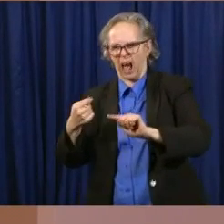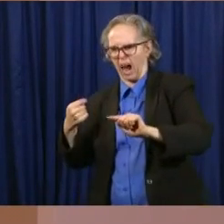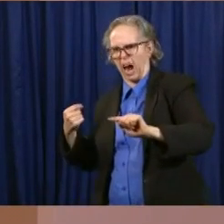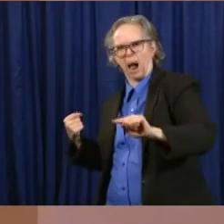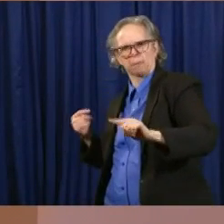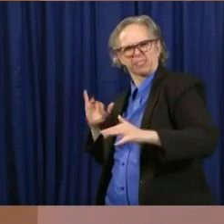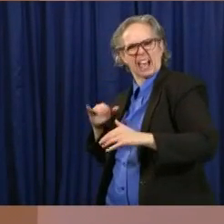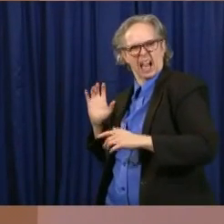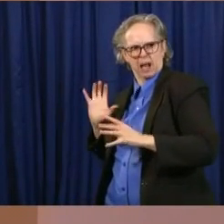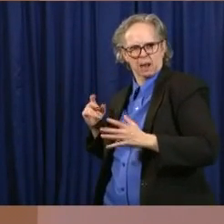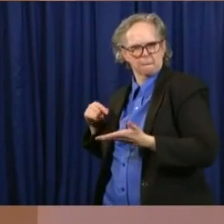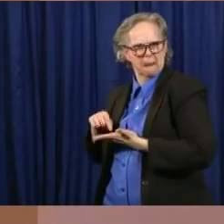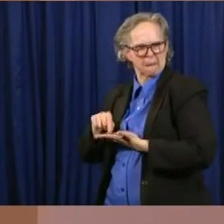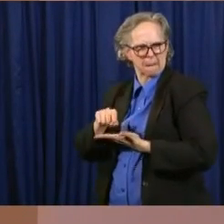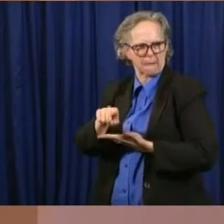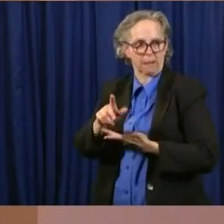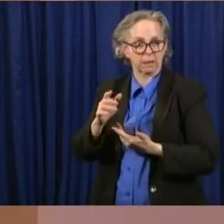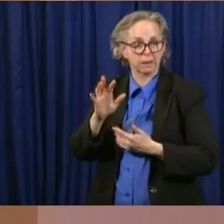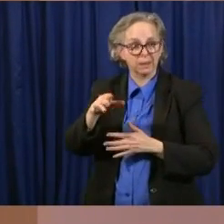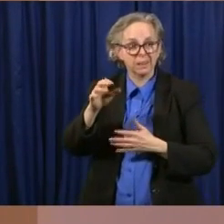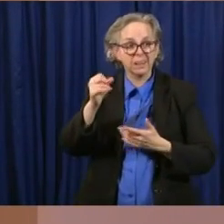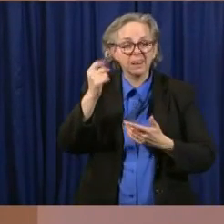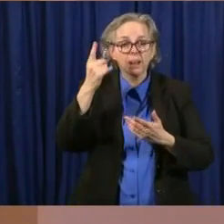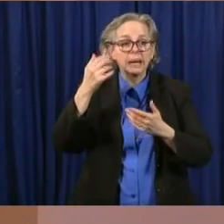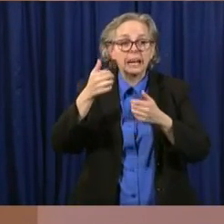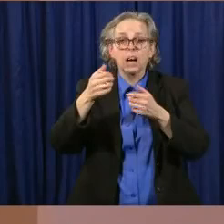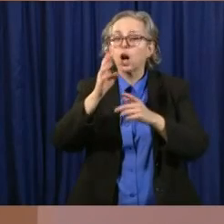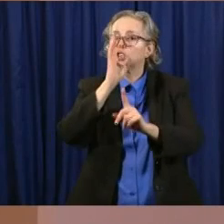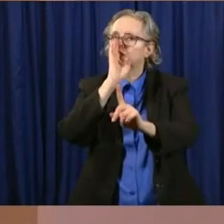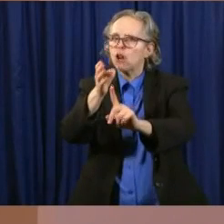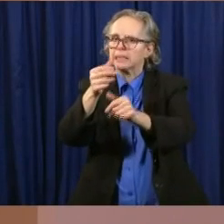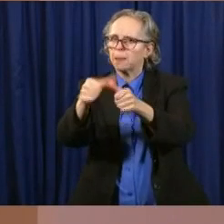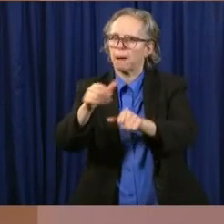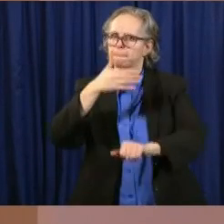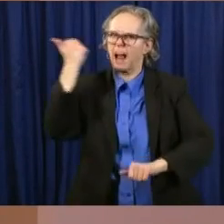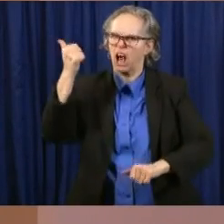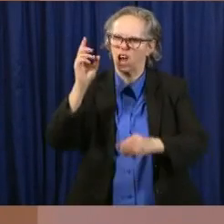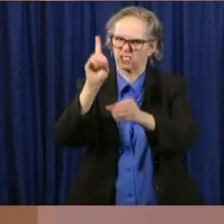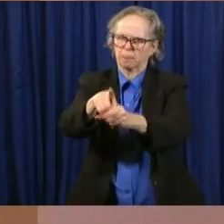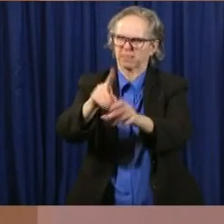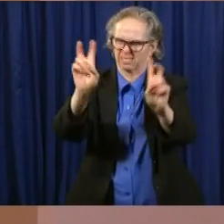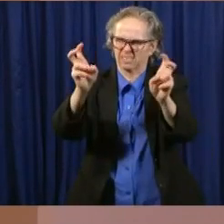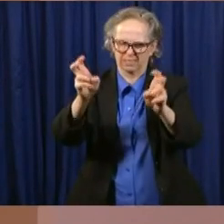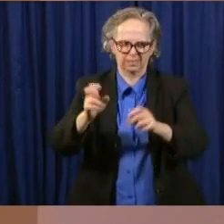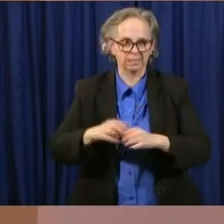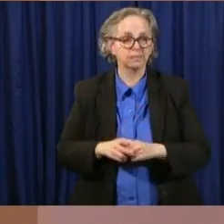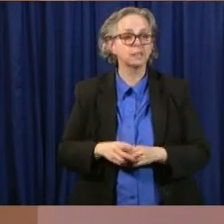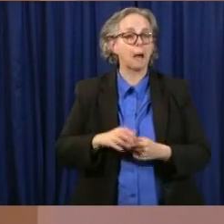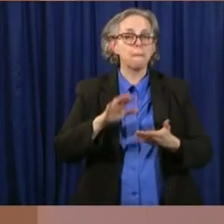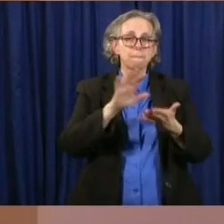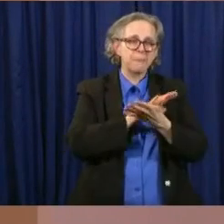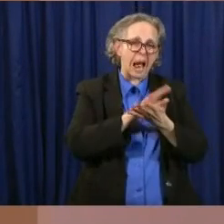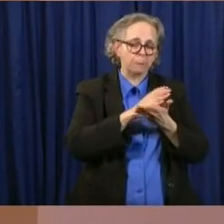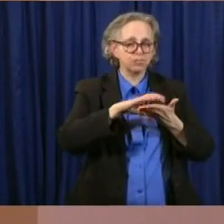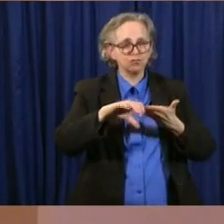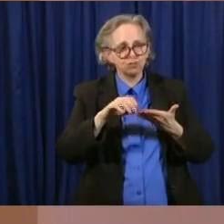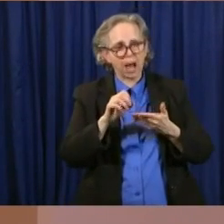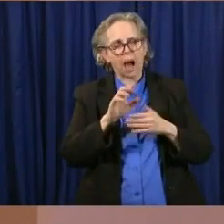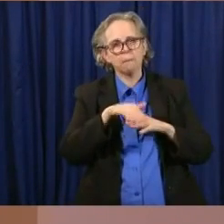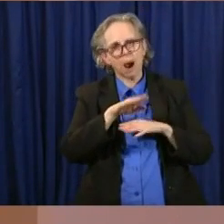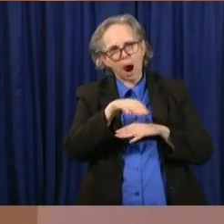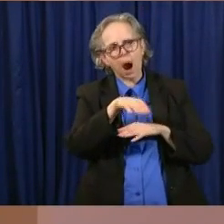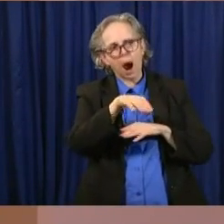small number of paper checks always. We will have that dynamic certainly, but